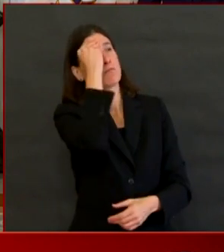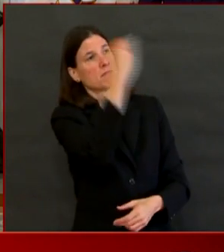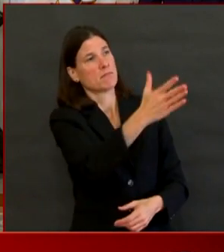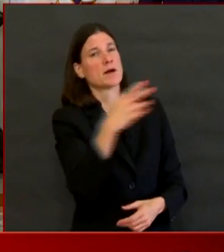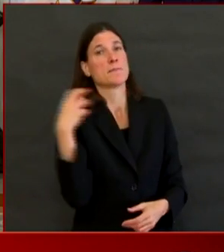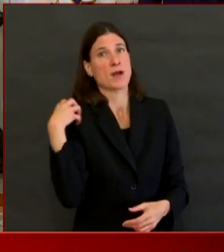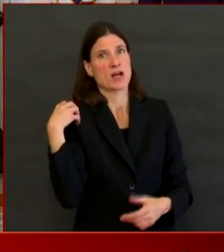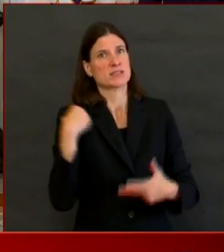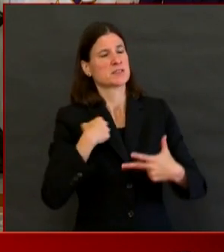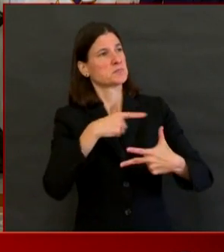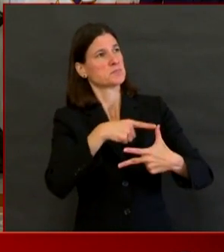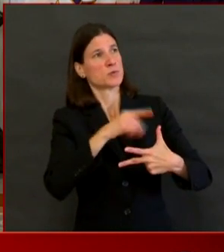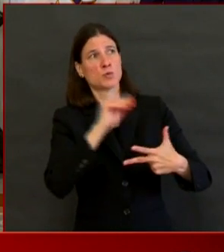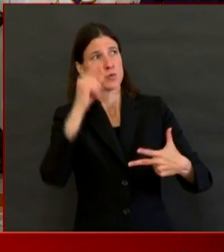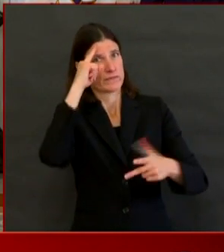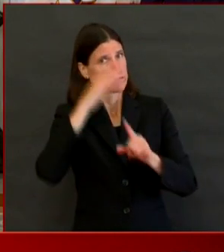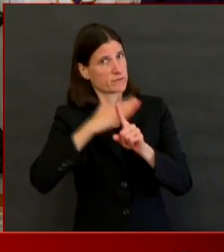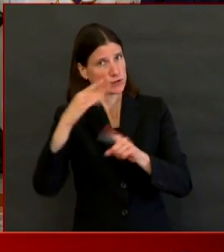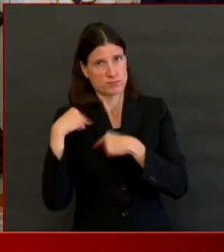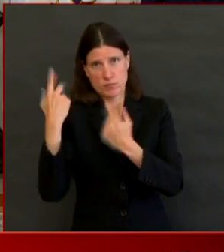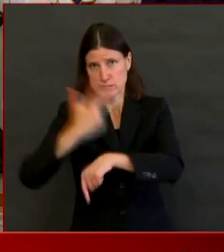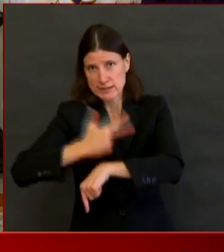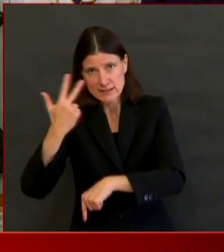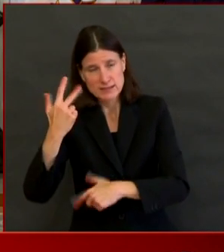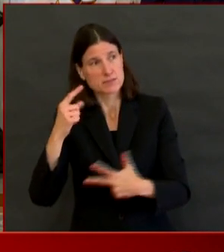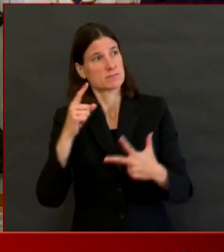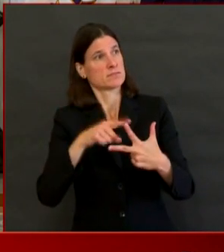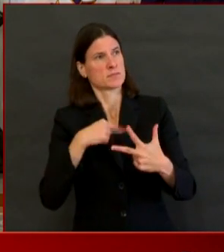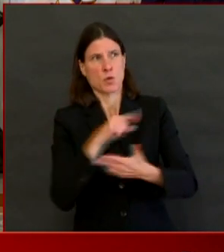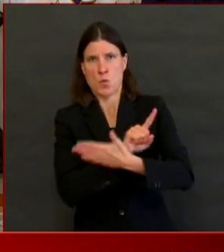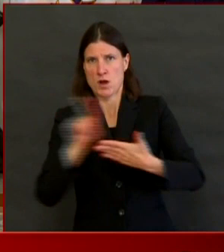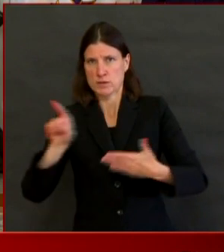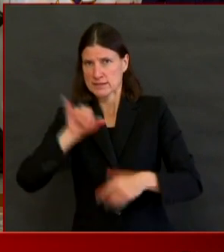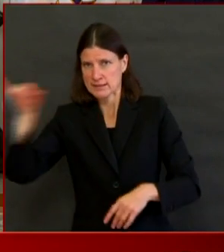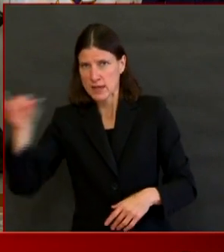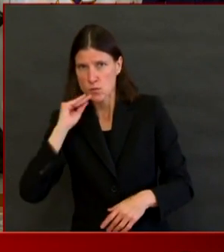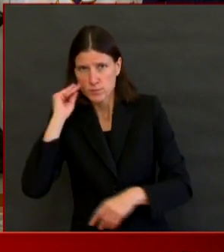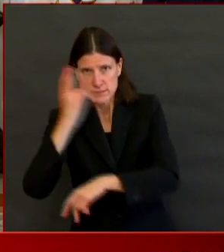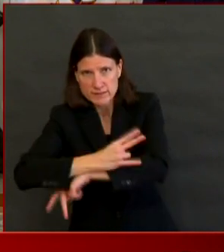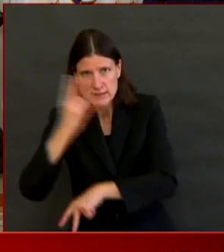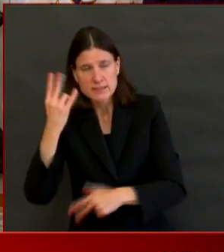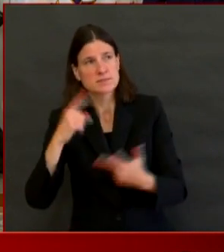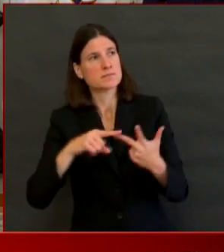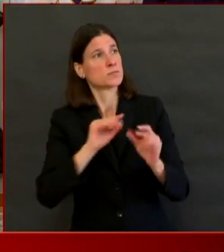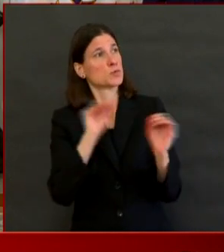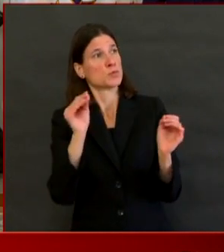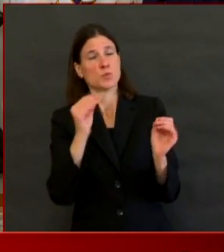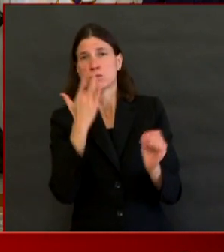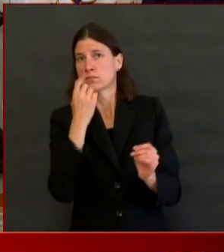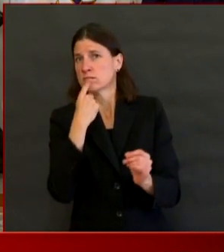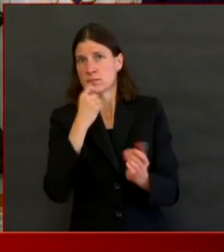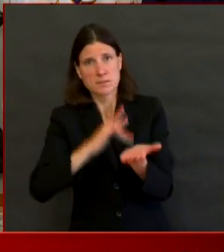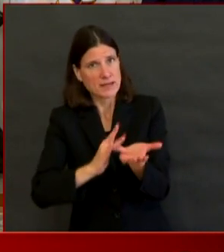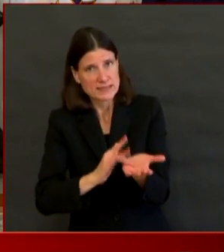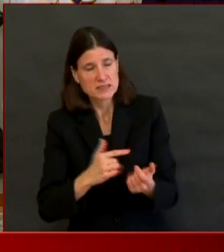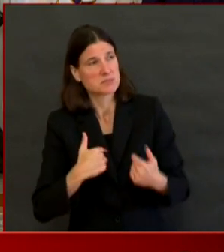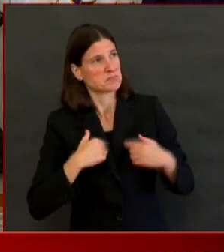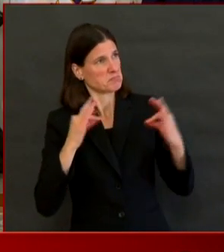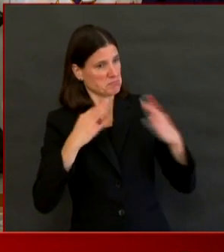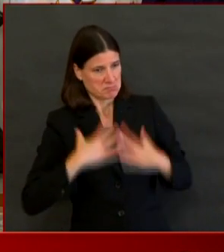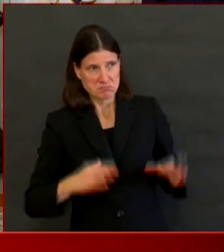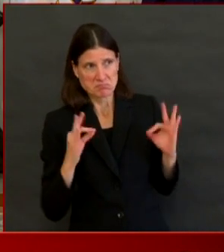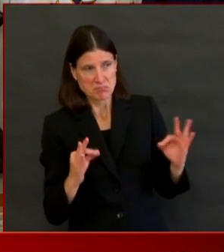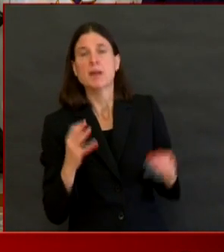work. All people who go into isolation because they are sick with symptoms of illness should